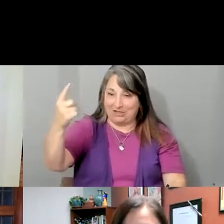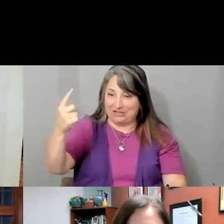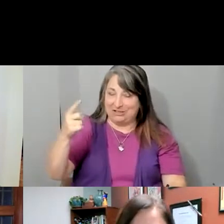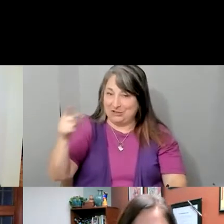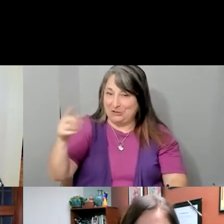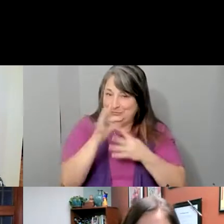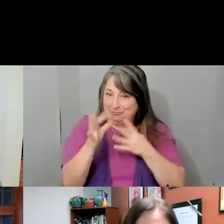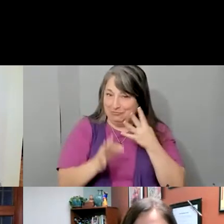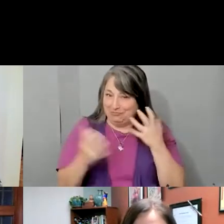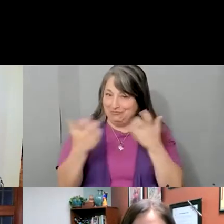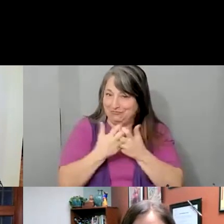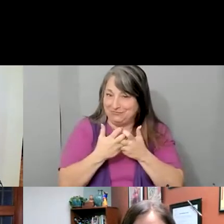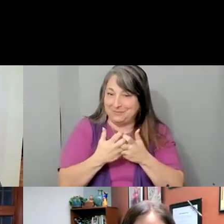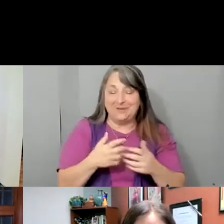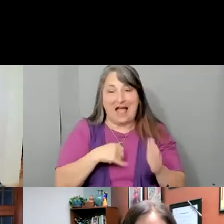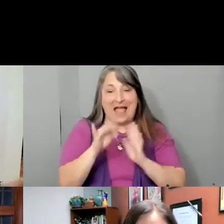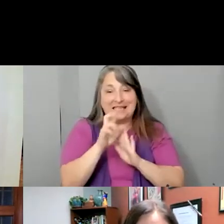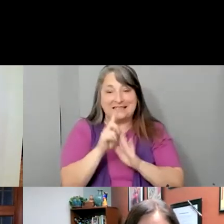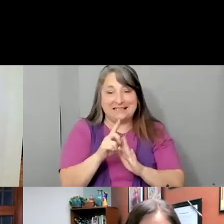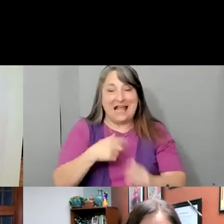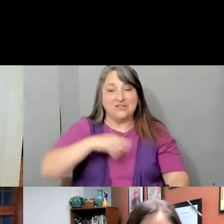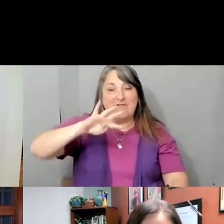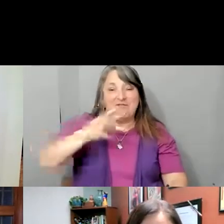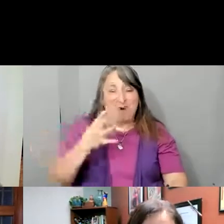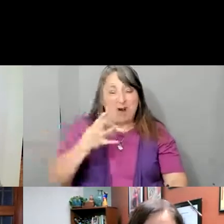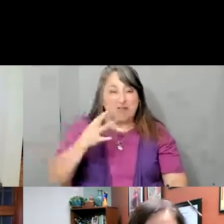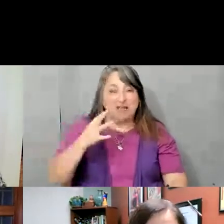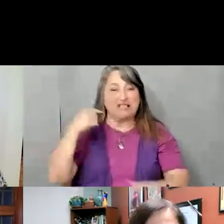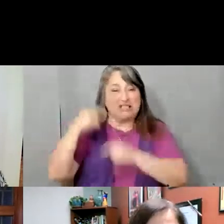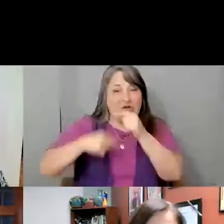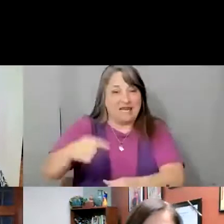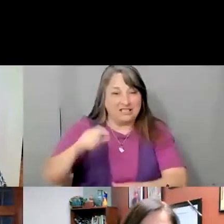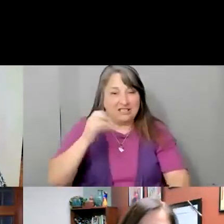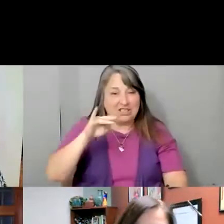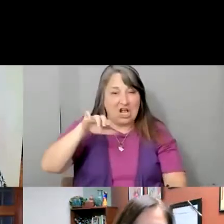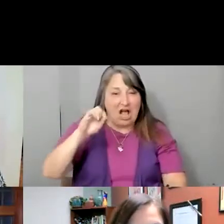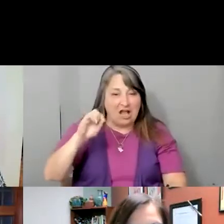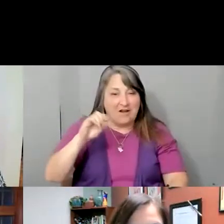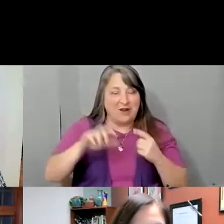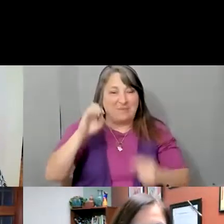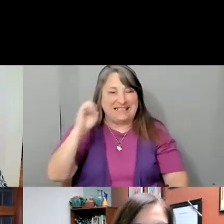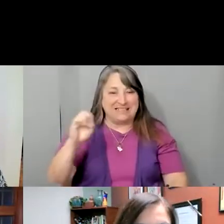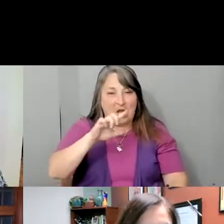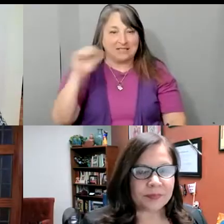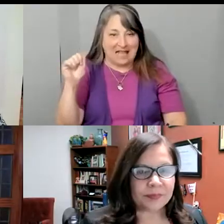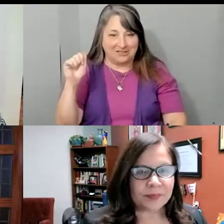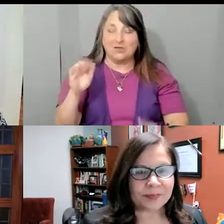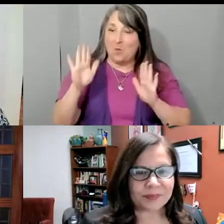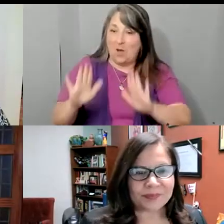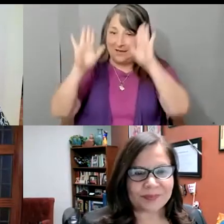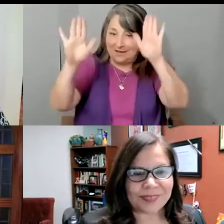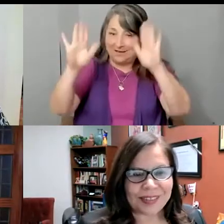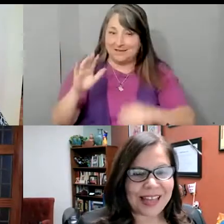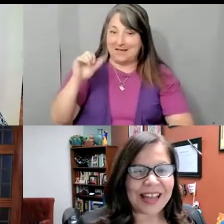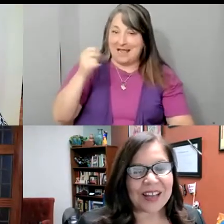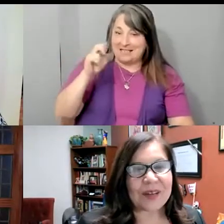I identify as a third, fourth generation Chicana from East Los Angeles. Wonderful. Angelica.